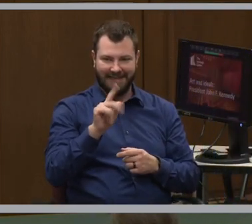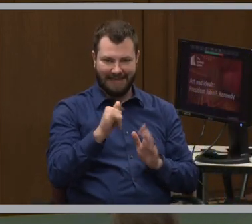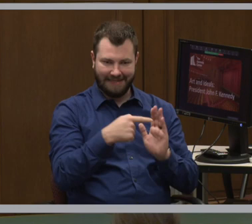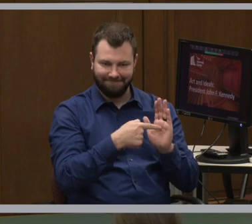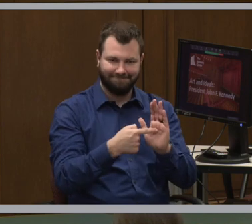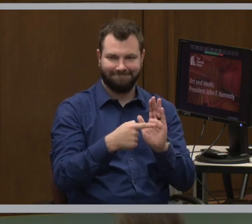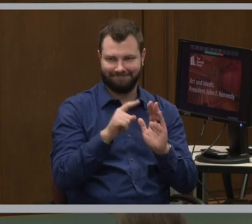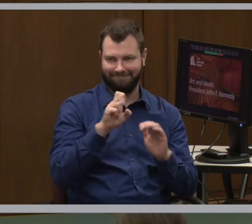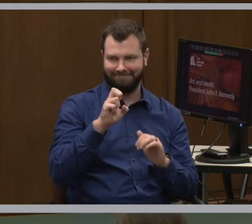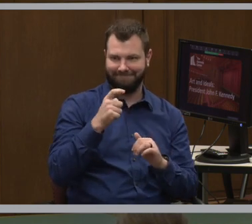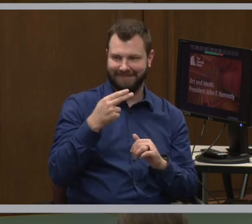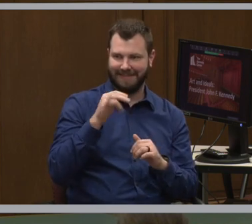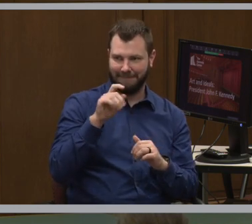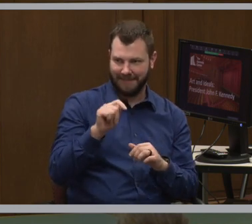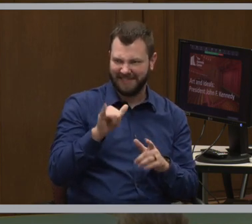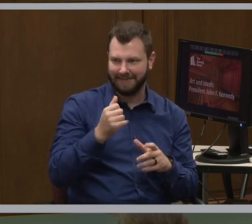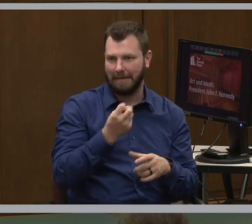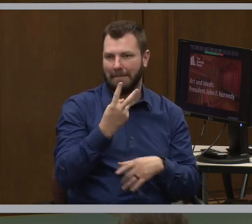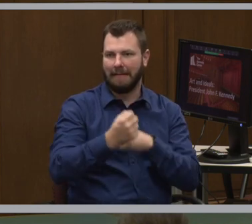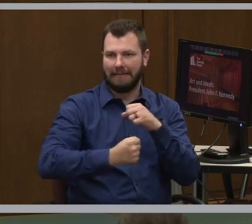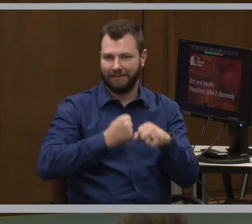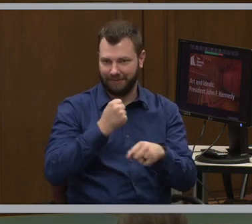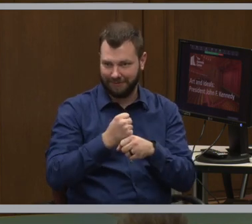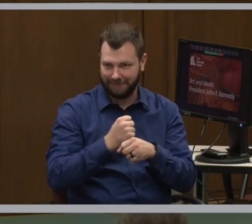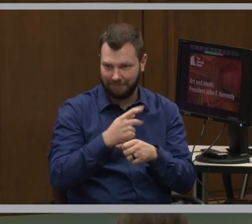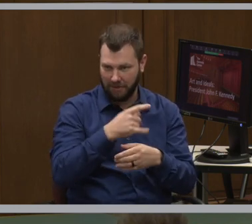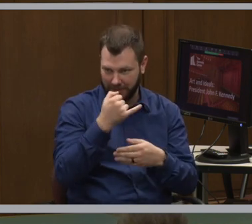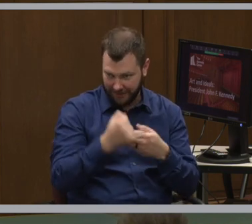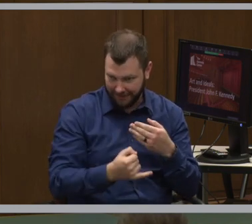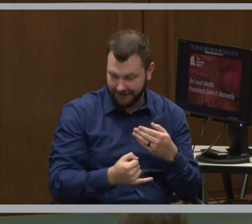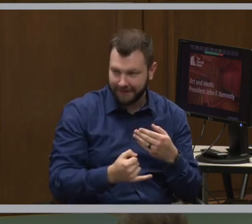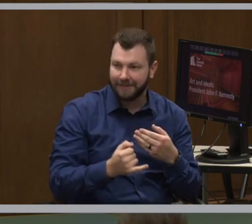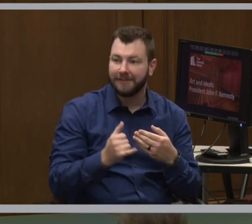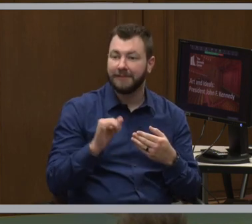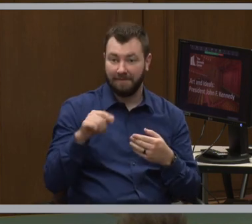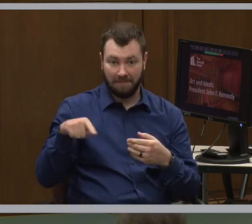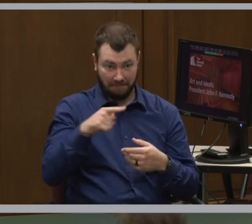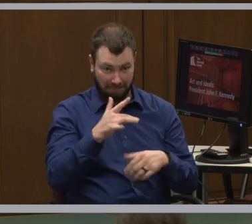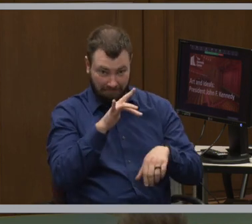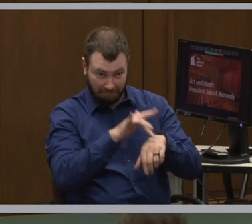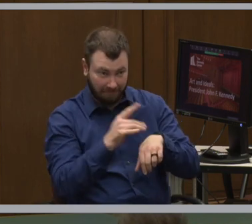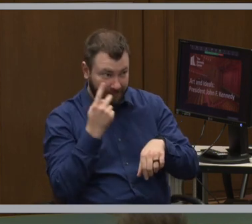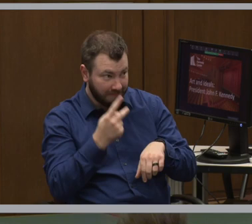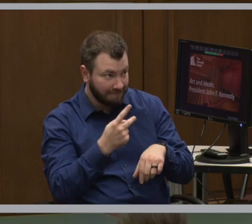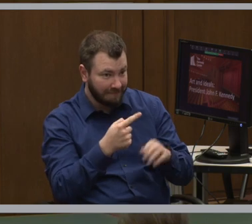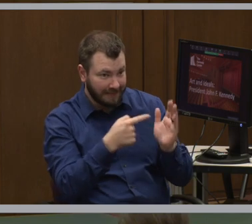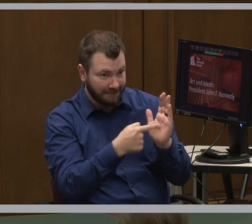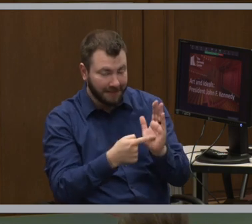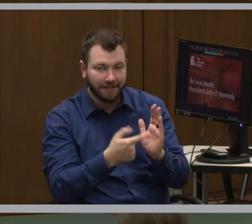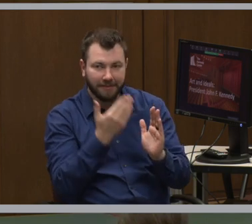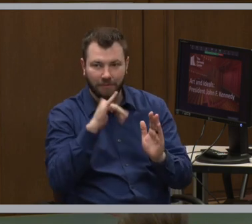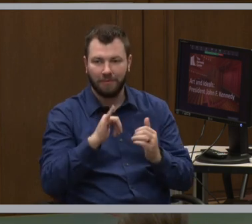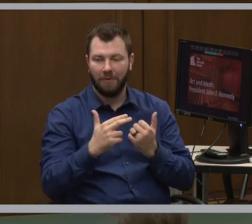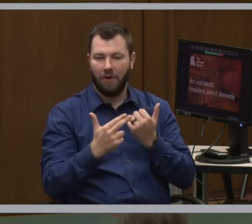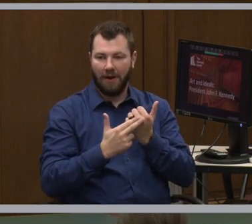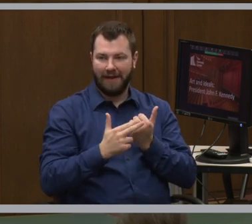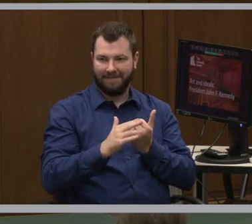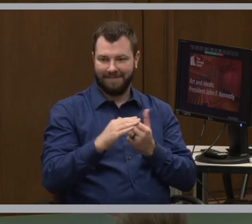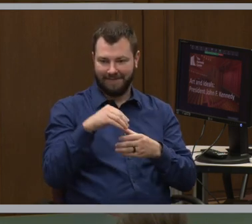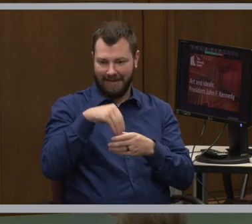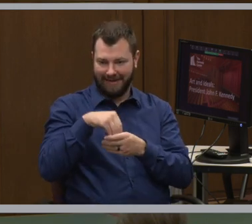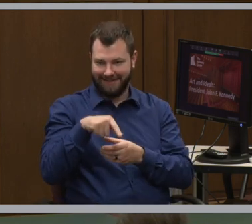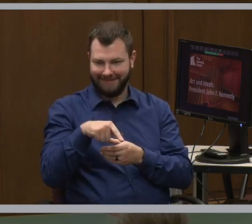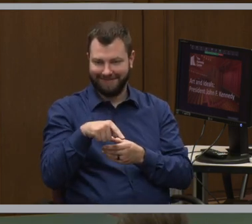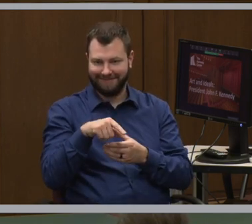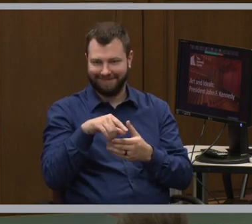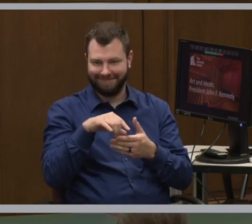was a multi-year project. If you've been up to the exhibit, you know that the archives content is featured in one of the